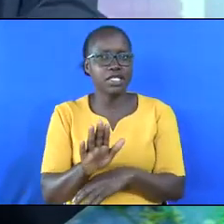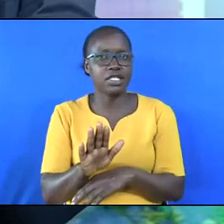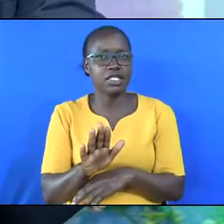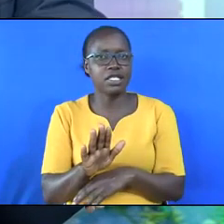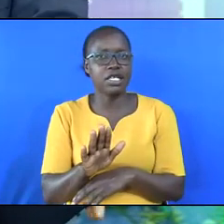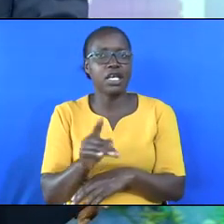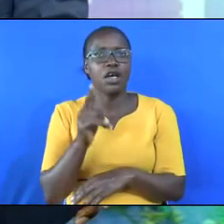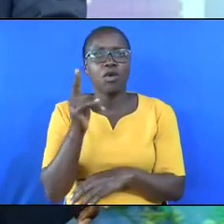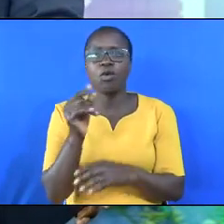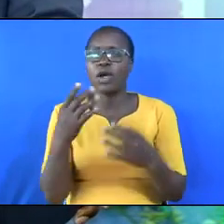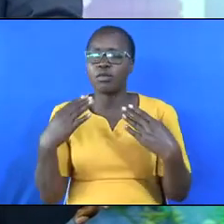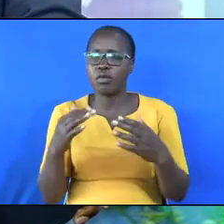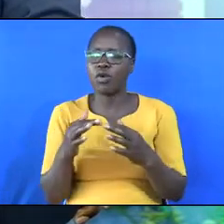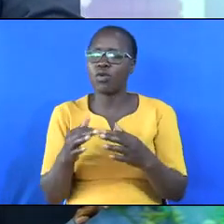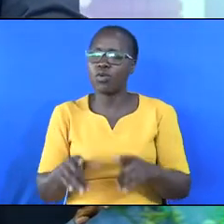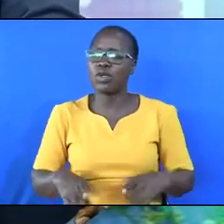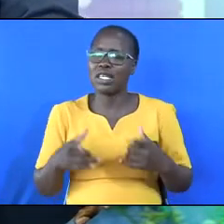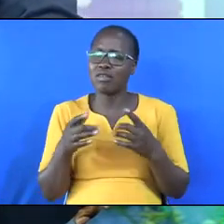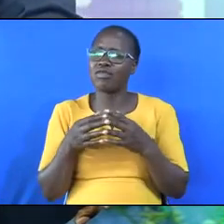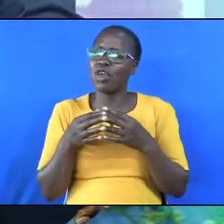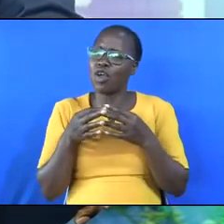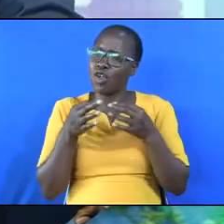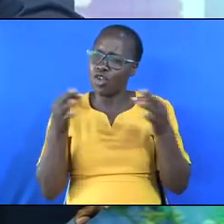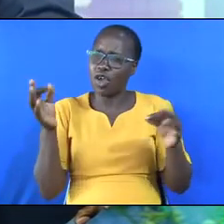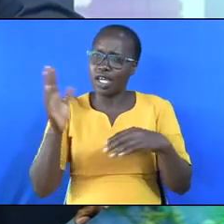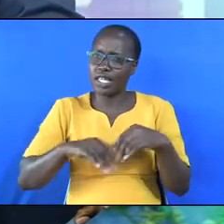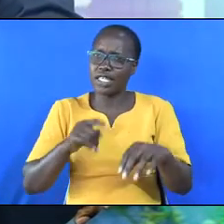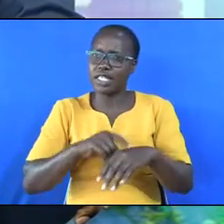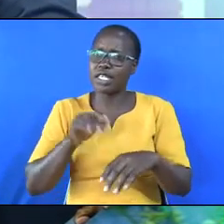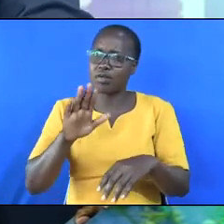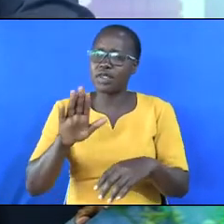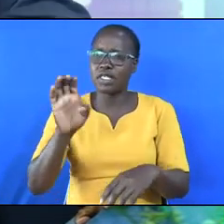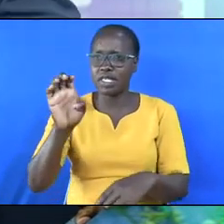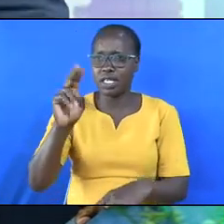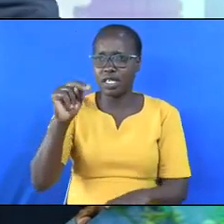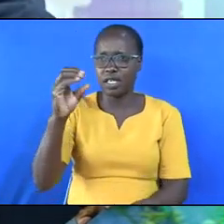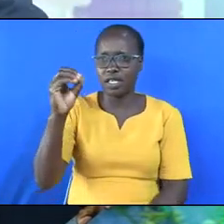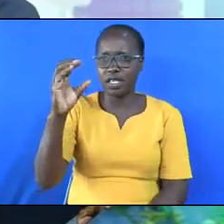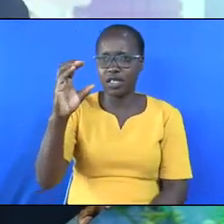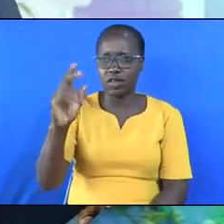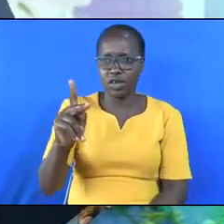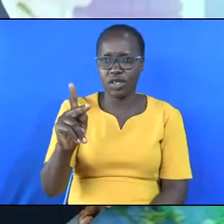One of the people who have lived longer than his time is Enoch. Enoch is in heaven.